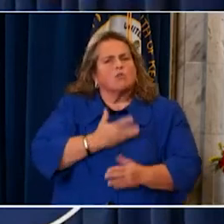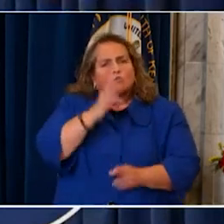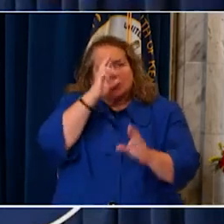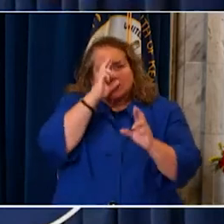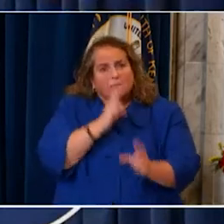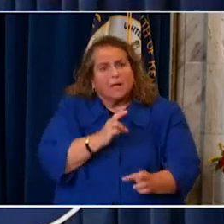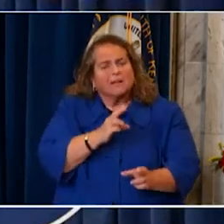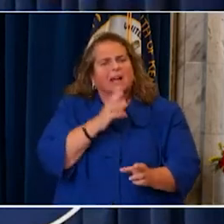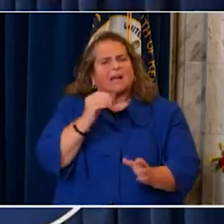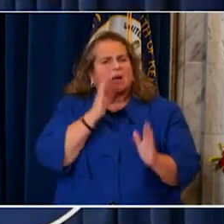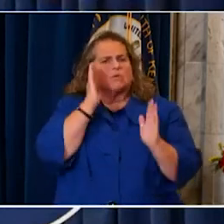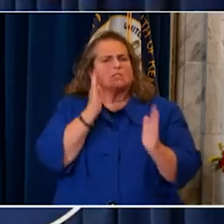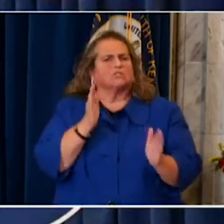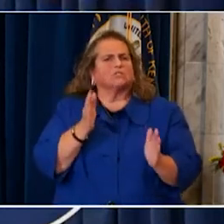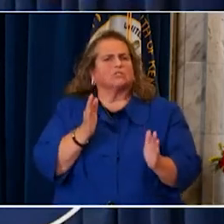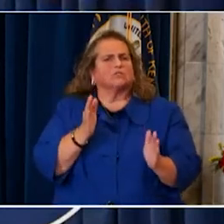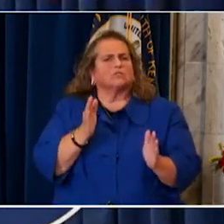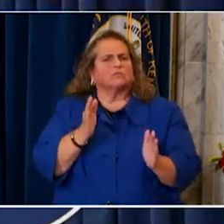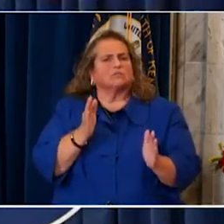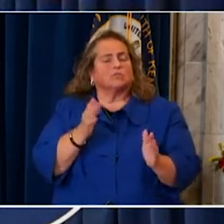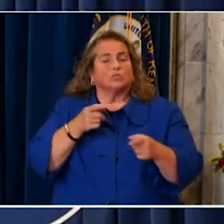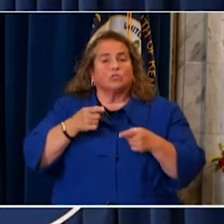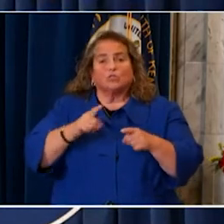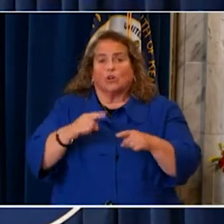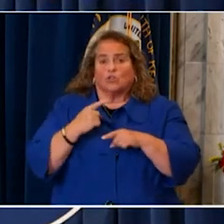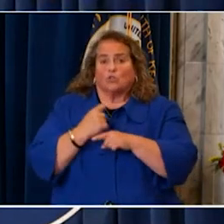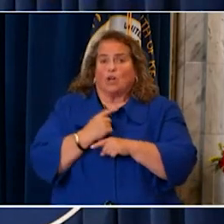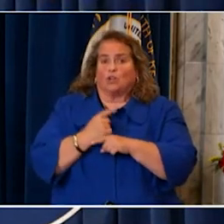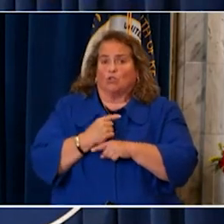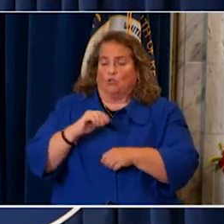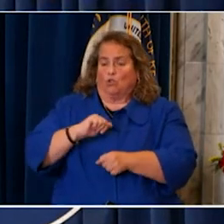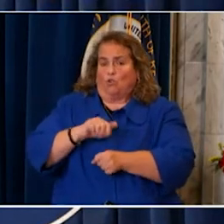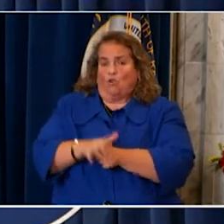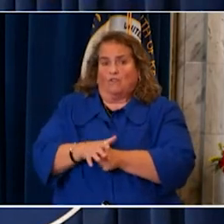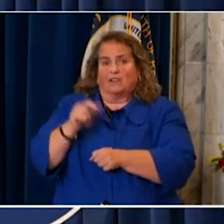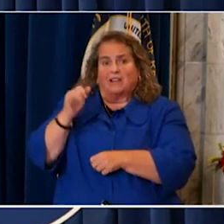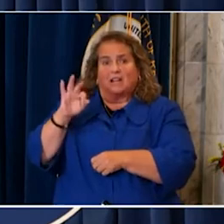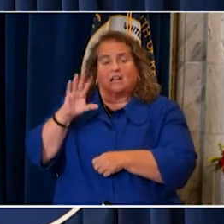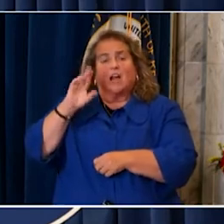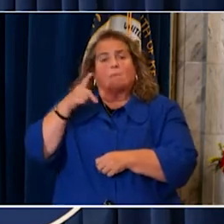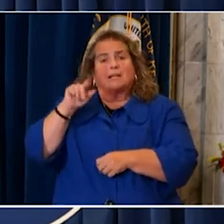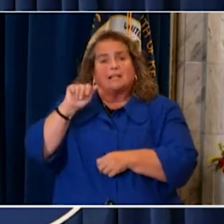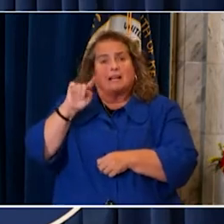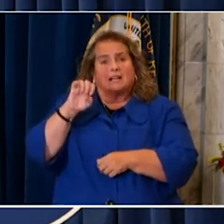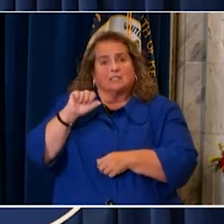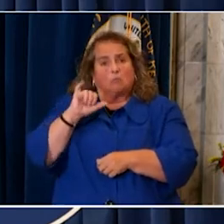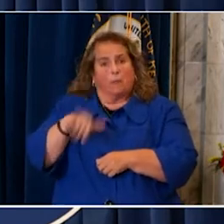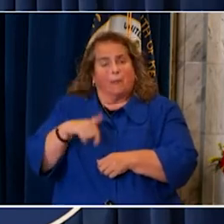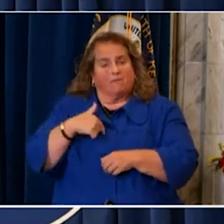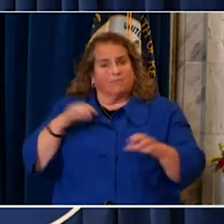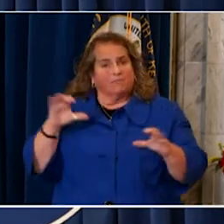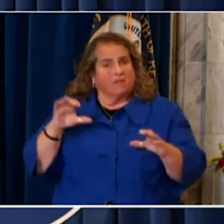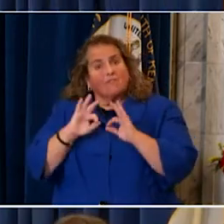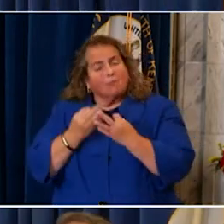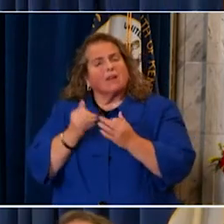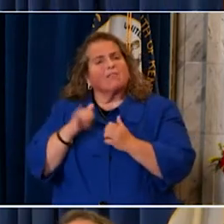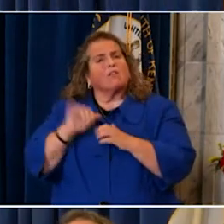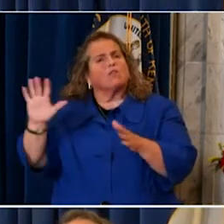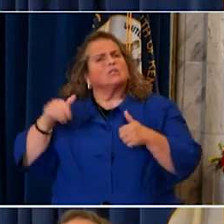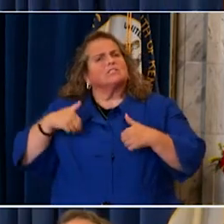only the opportunity to remember and mourn those lost to the virus, but also to urge others to take the steps to defeat it.